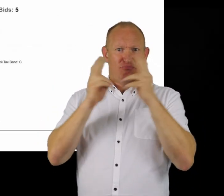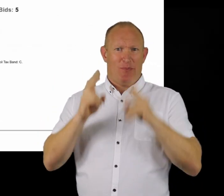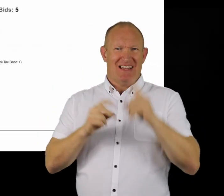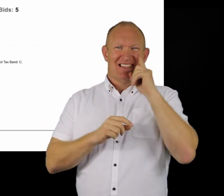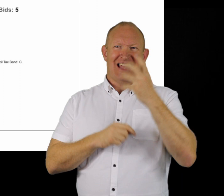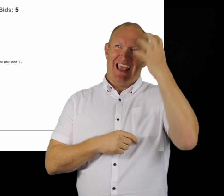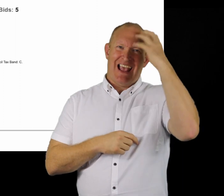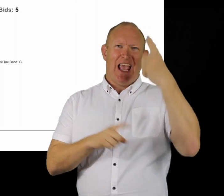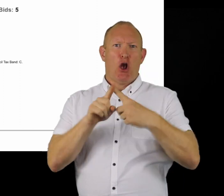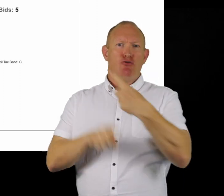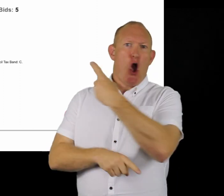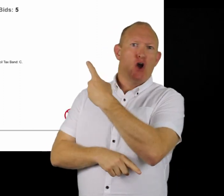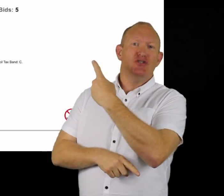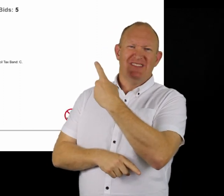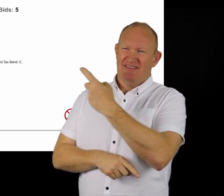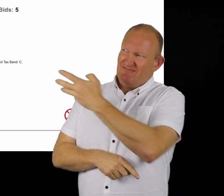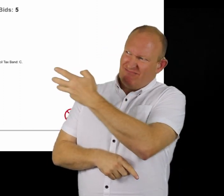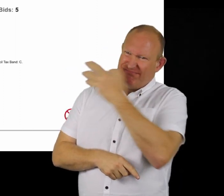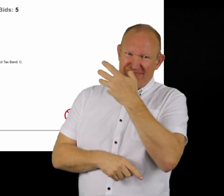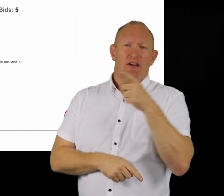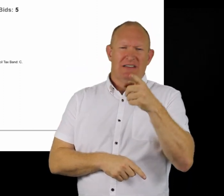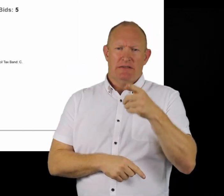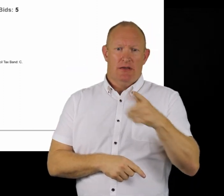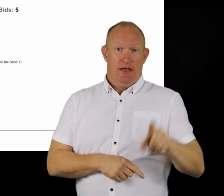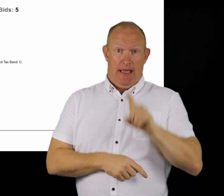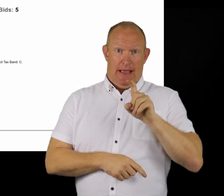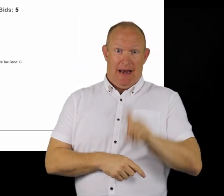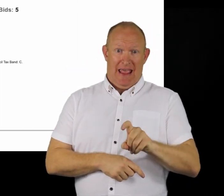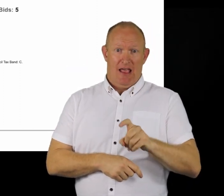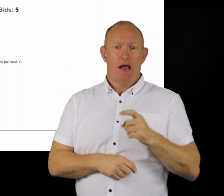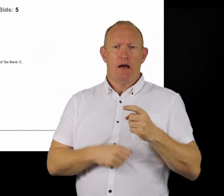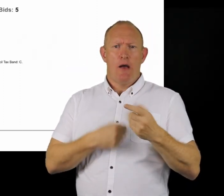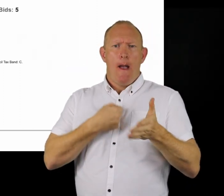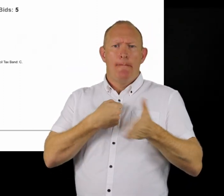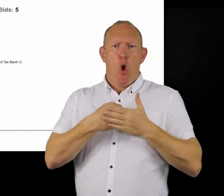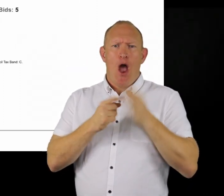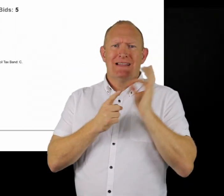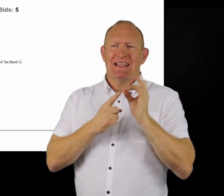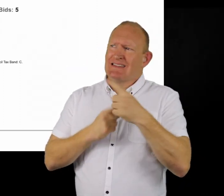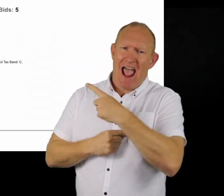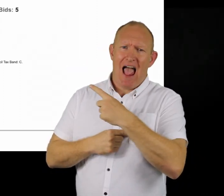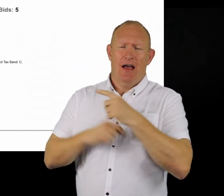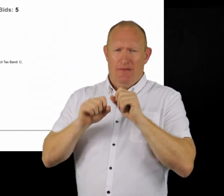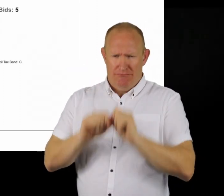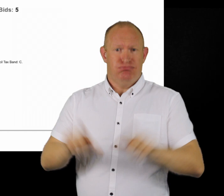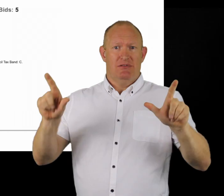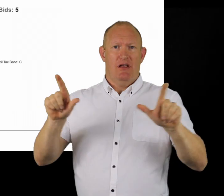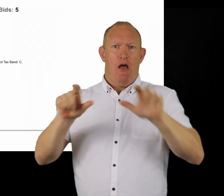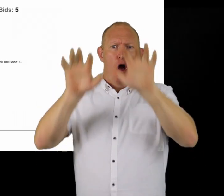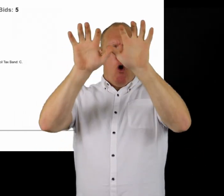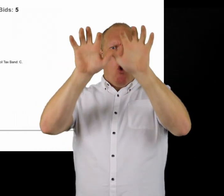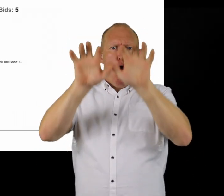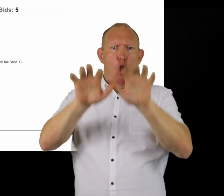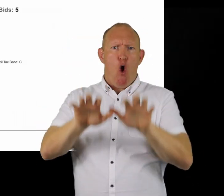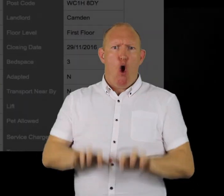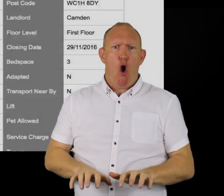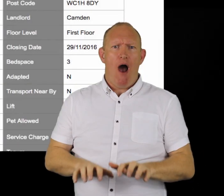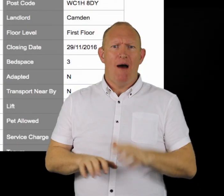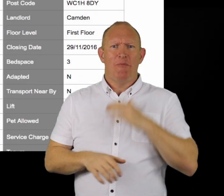To see more information on a property you would like to bid on click the more details button.